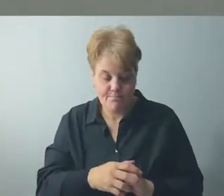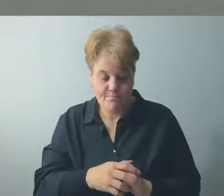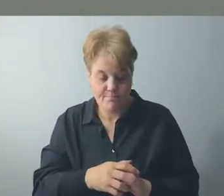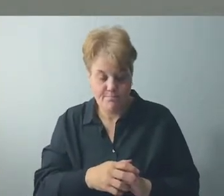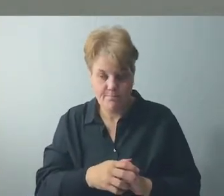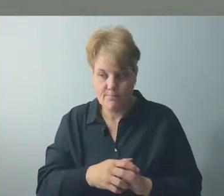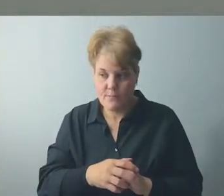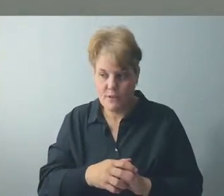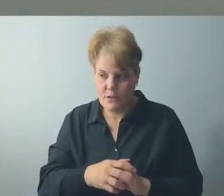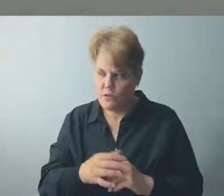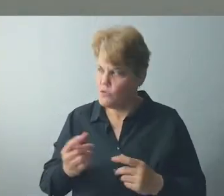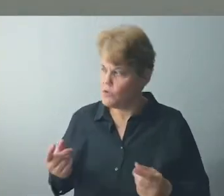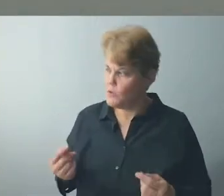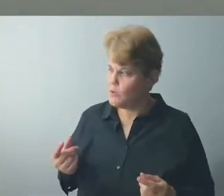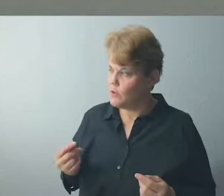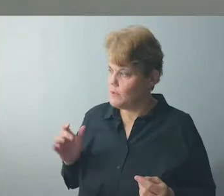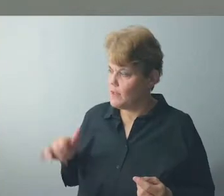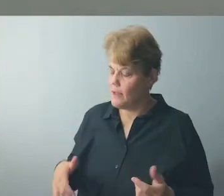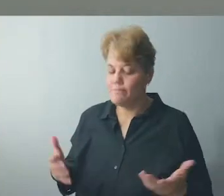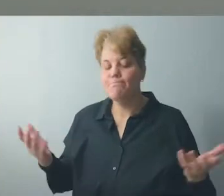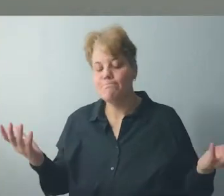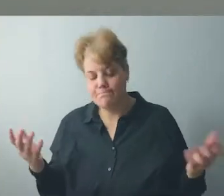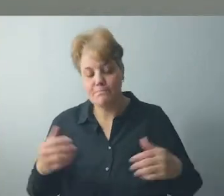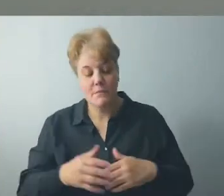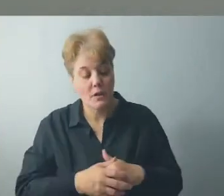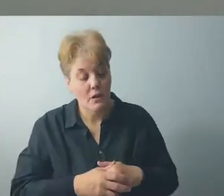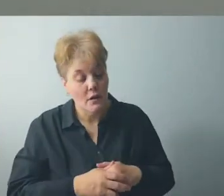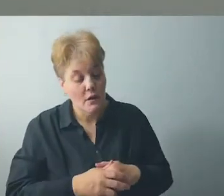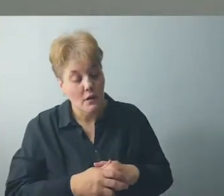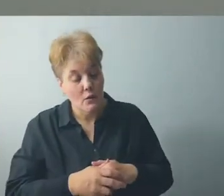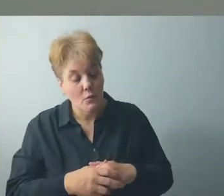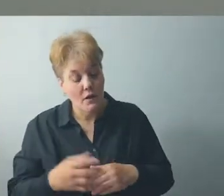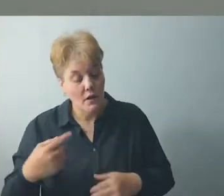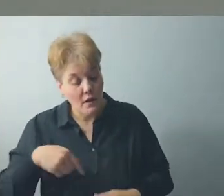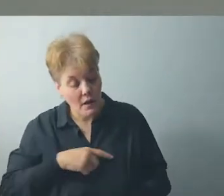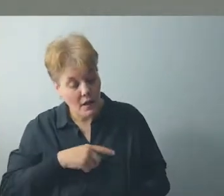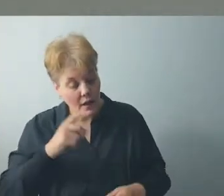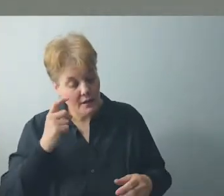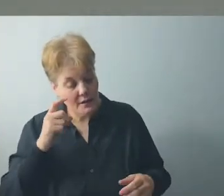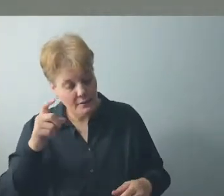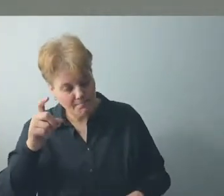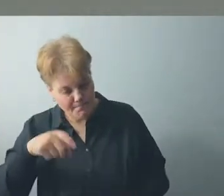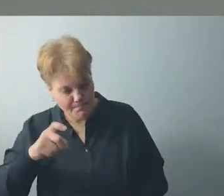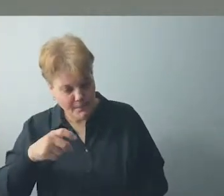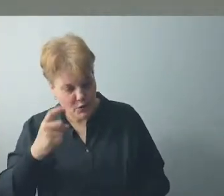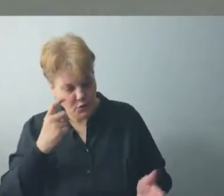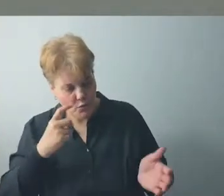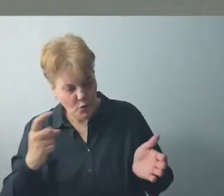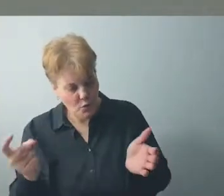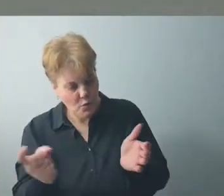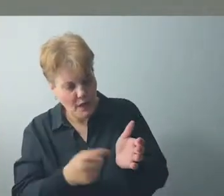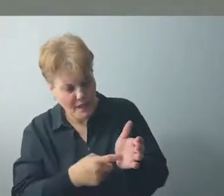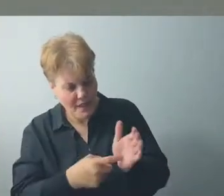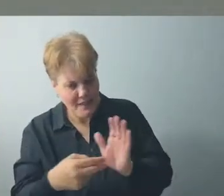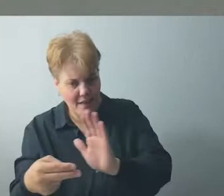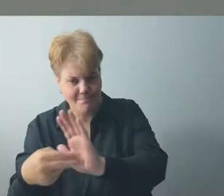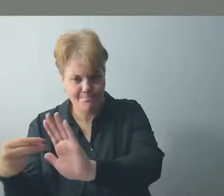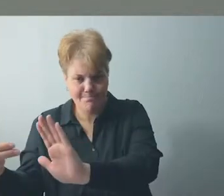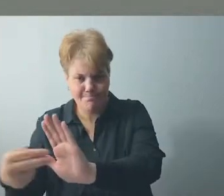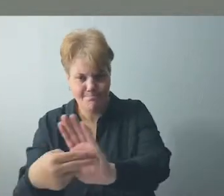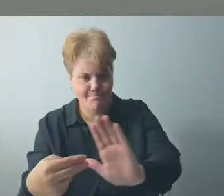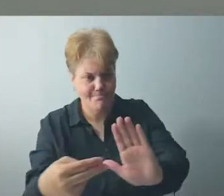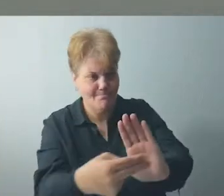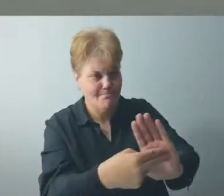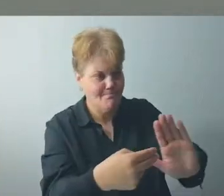So you're seeing where I'm heading with this. A positive prejudice or stereotype or opinion is something that helps us deal with the